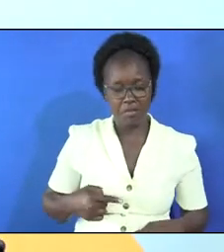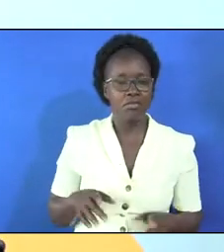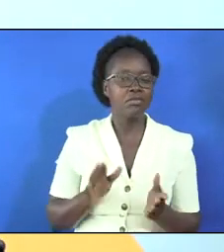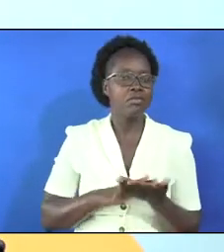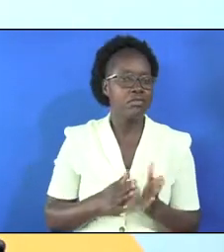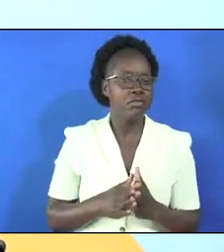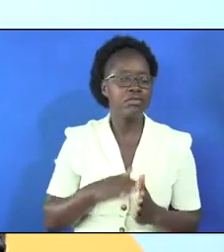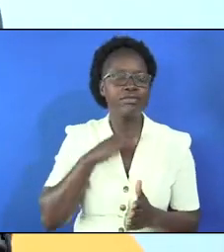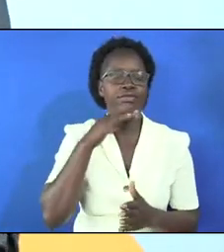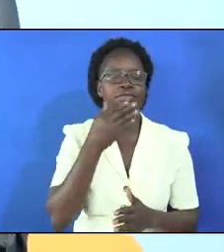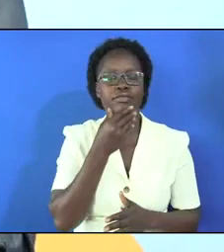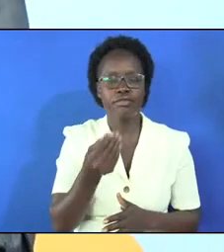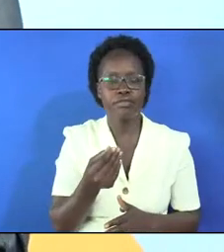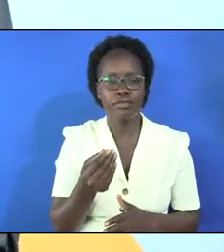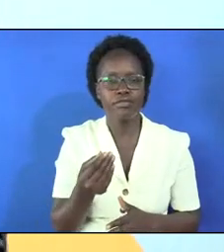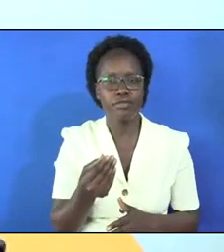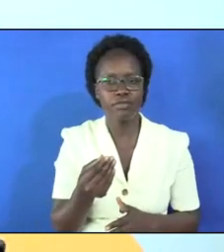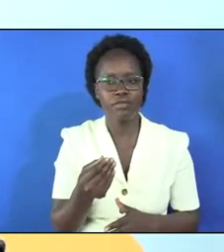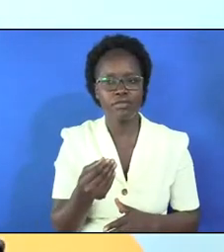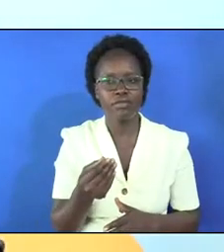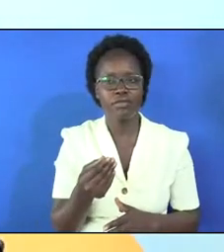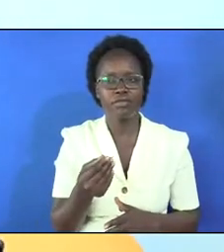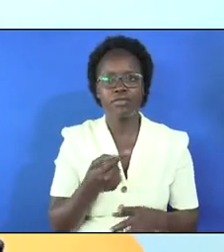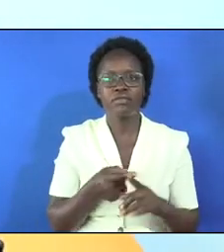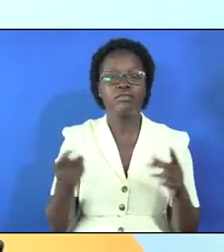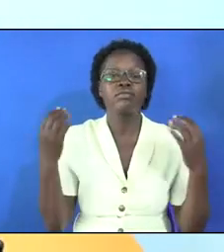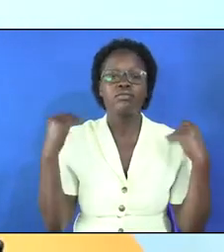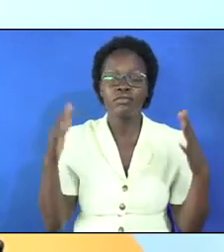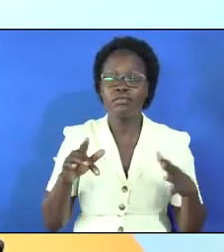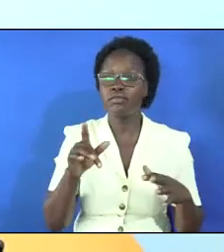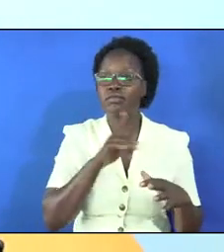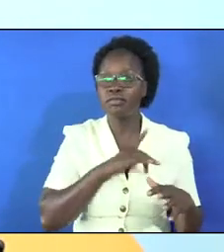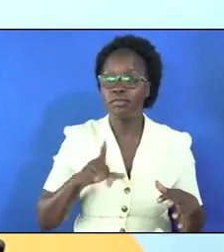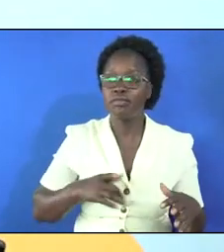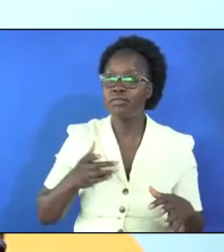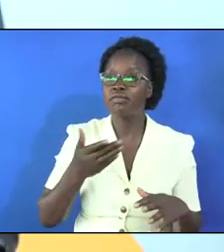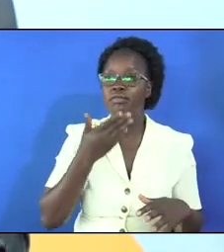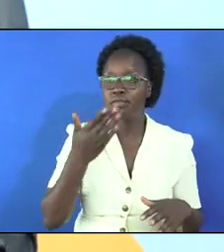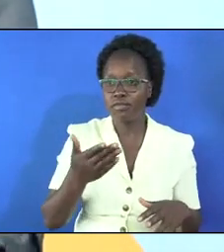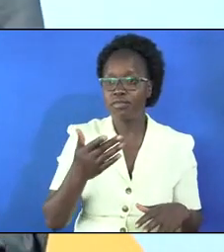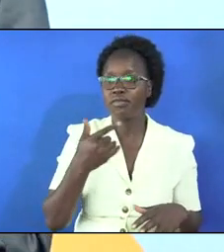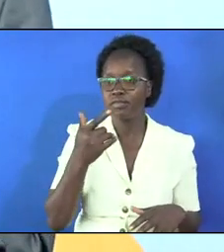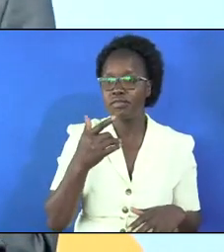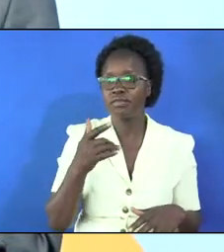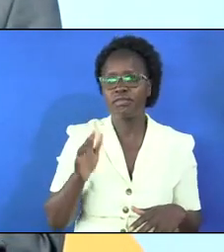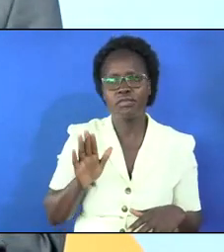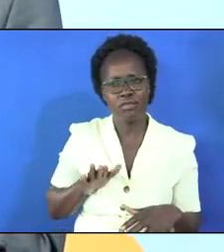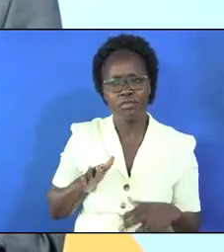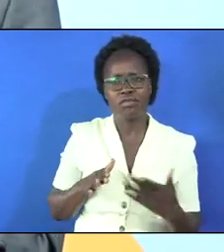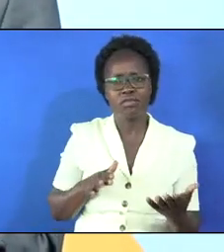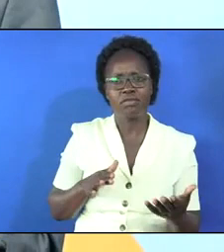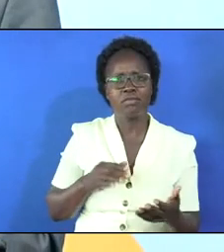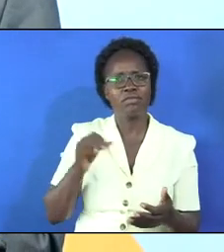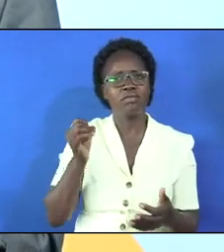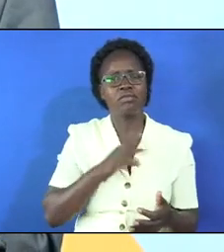like dead men verse 5 but the angel of the Lord answered and said to the women